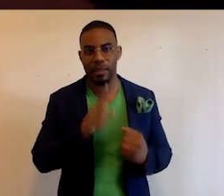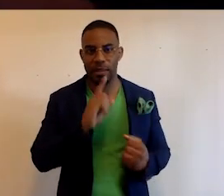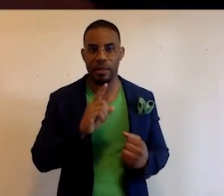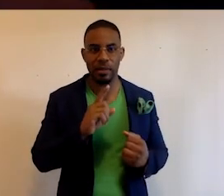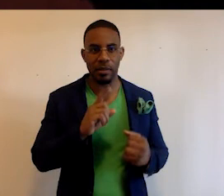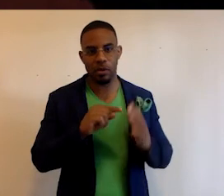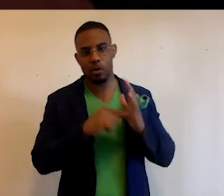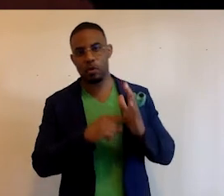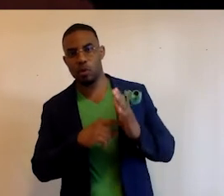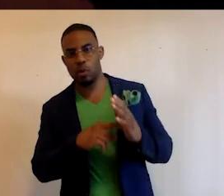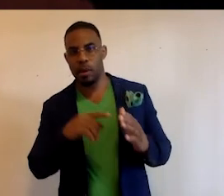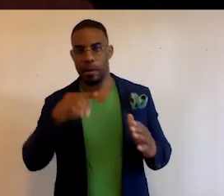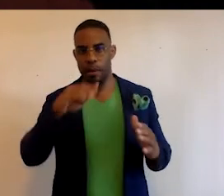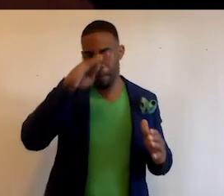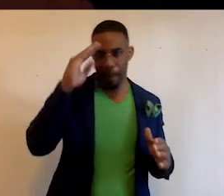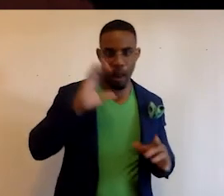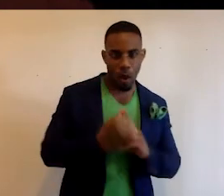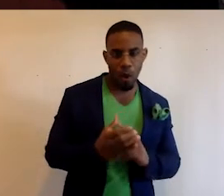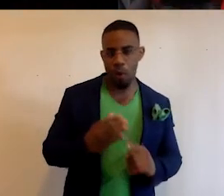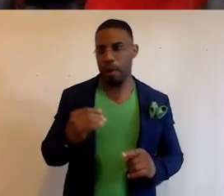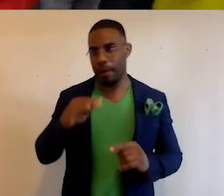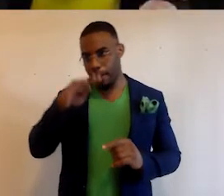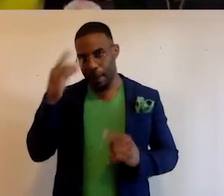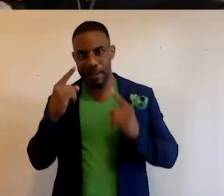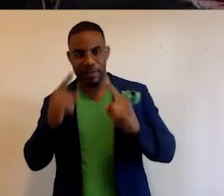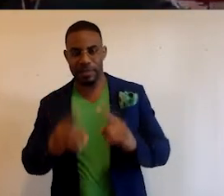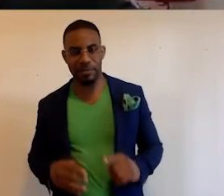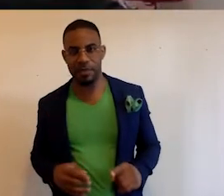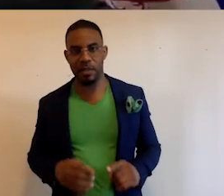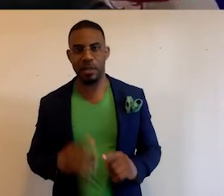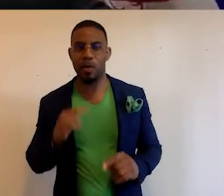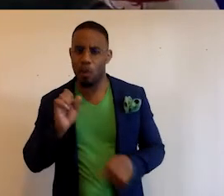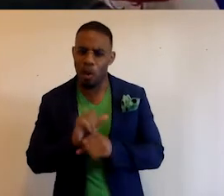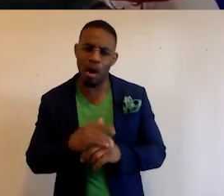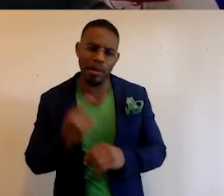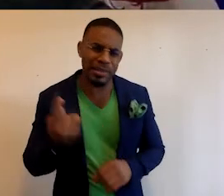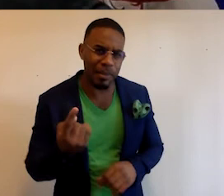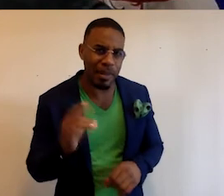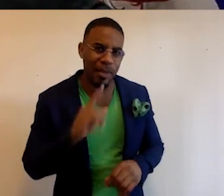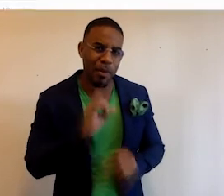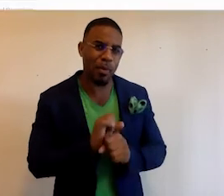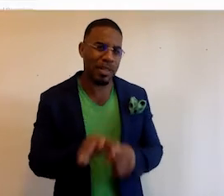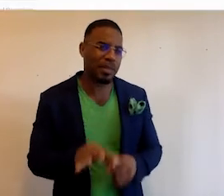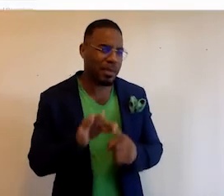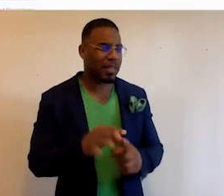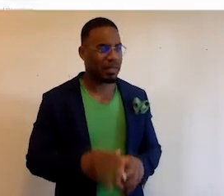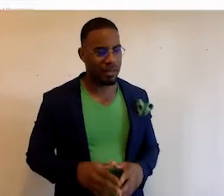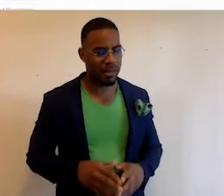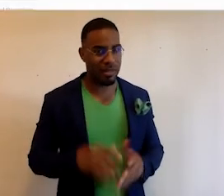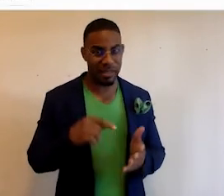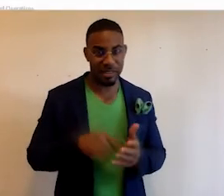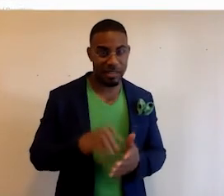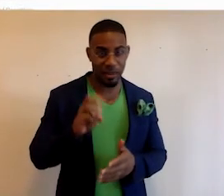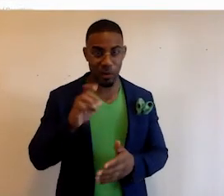is showcasing Black culture and Black achievement. We're working on something that is really special. This